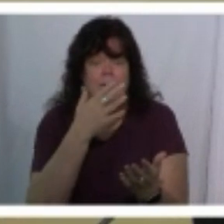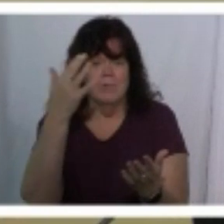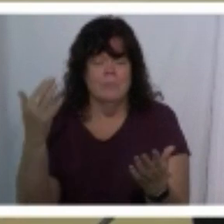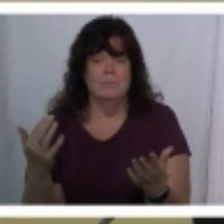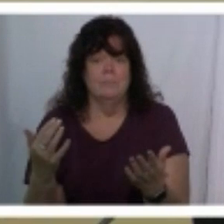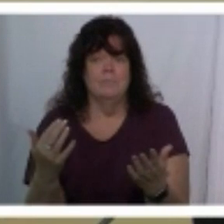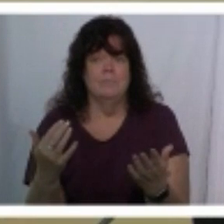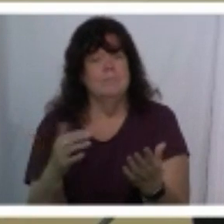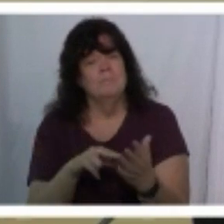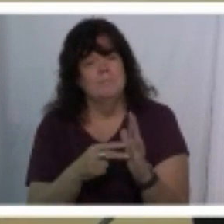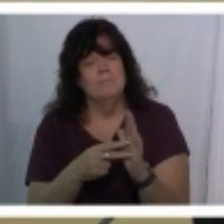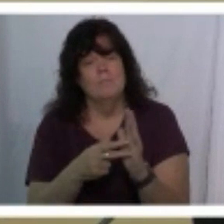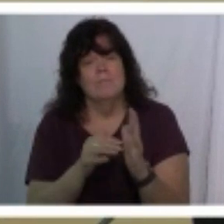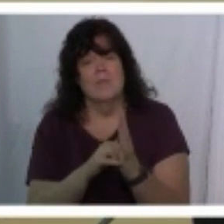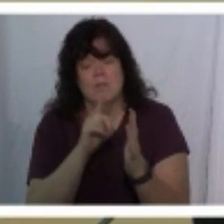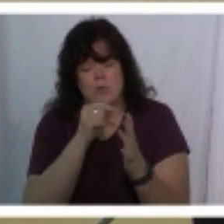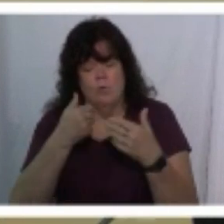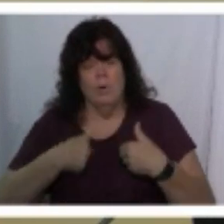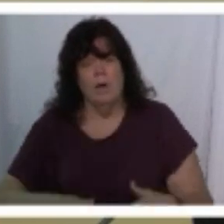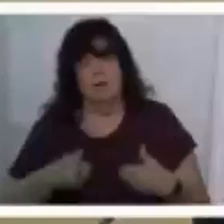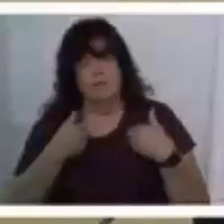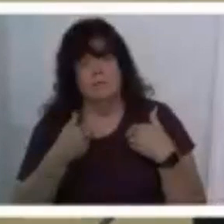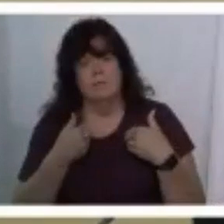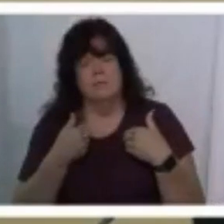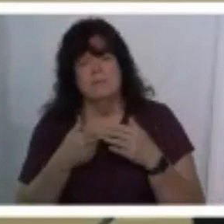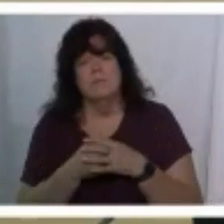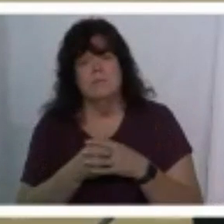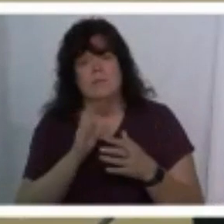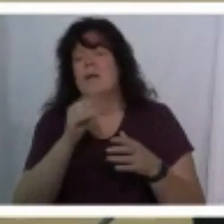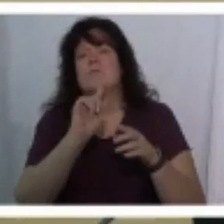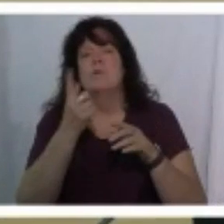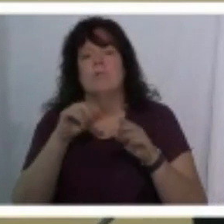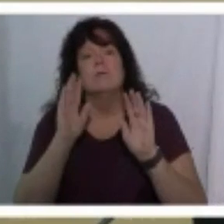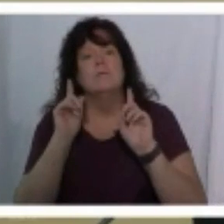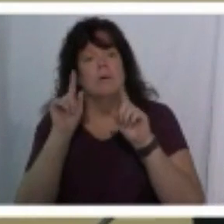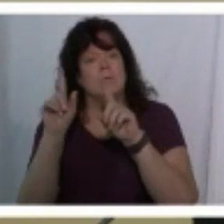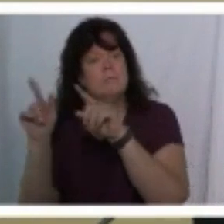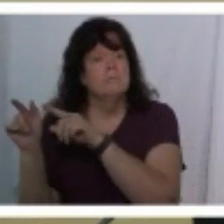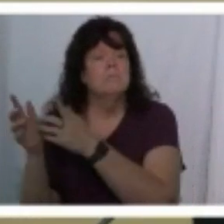i mean this is this is who we are and this is where we're going